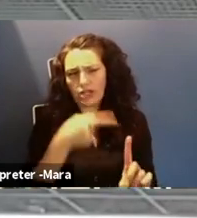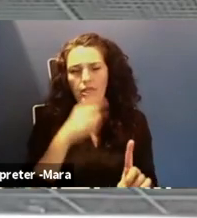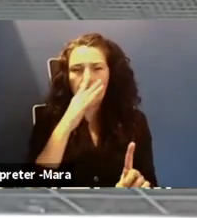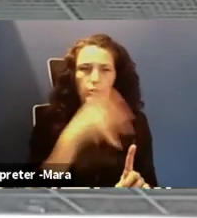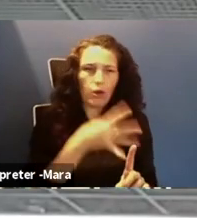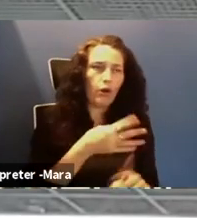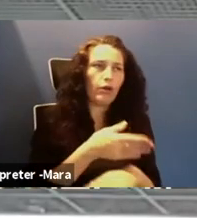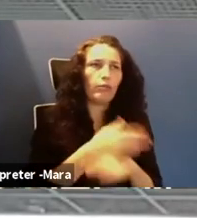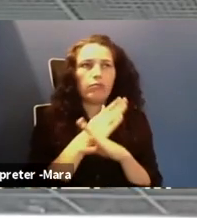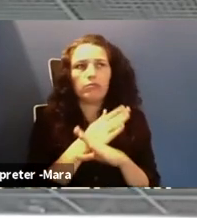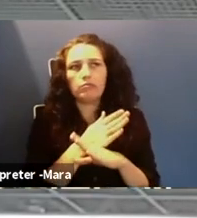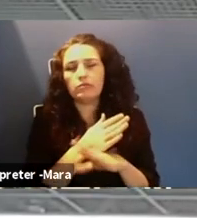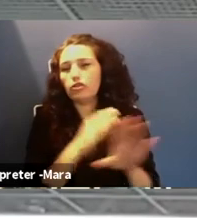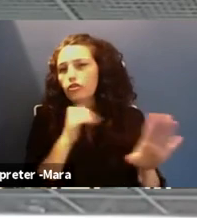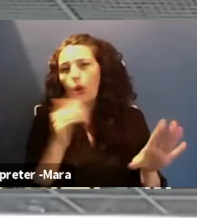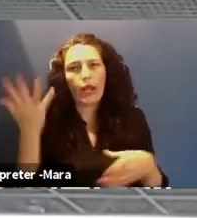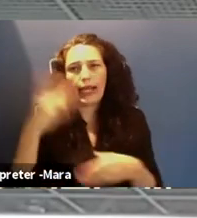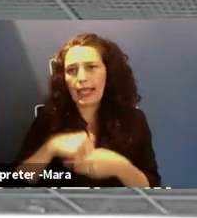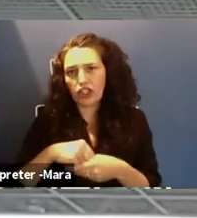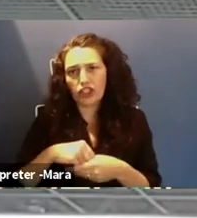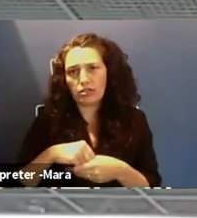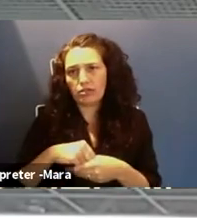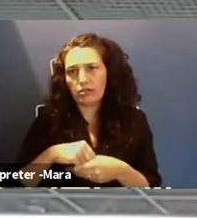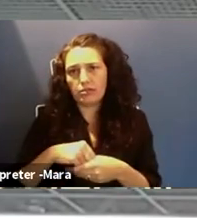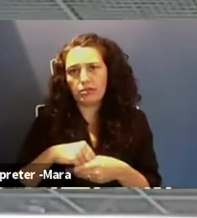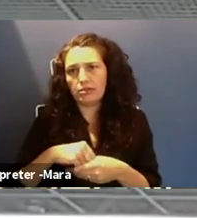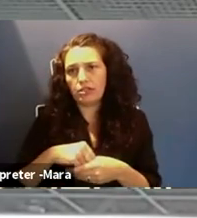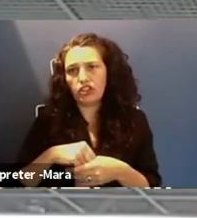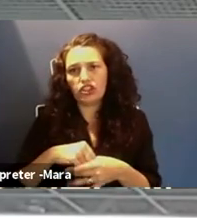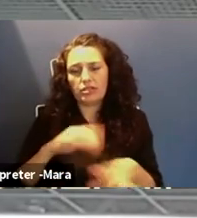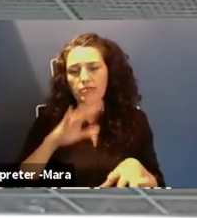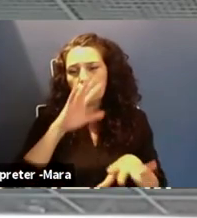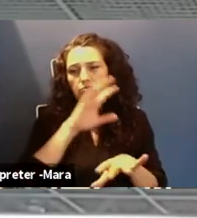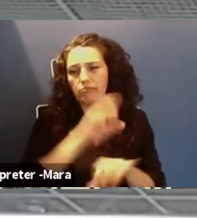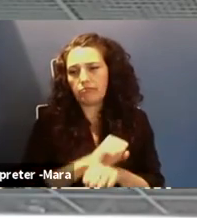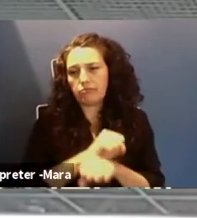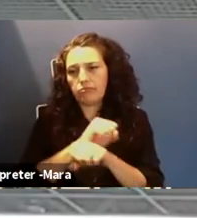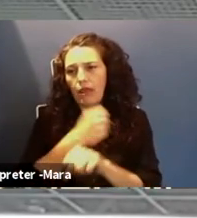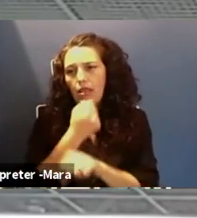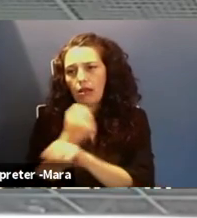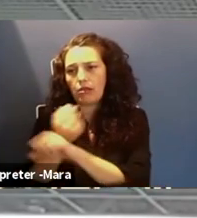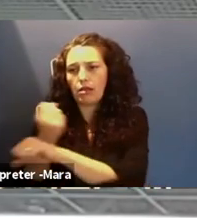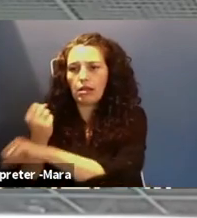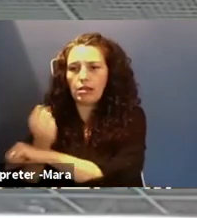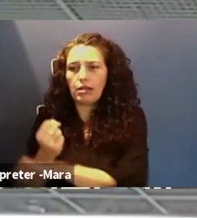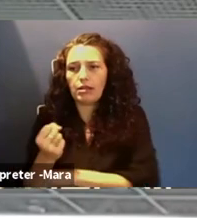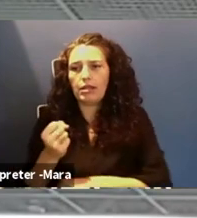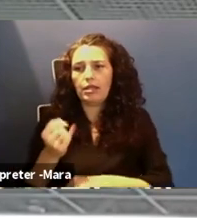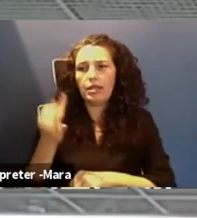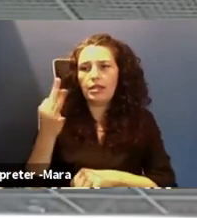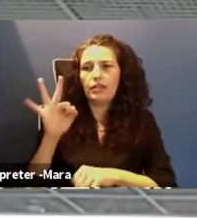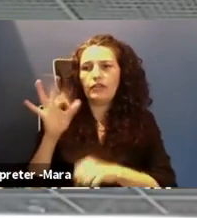um, do not engage. So just lock your accounts down, make sure people can't find you if you don't want them to find you. Uh,